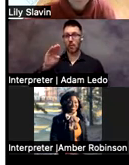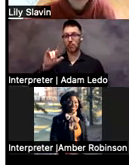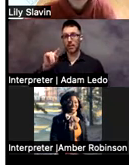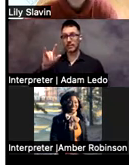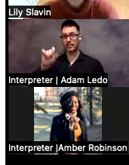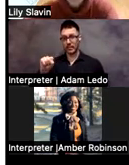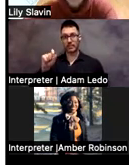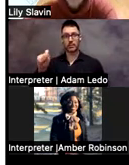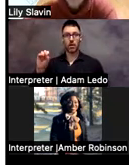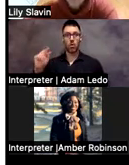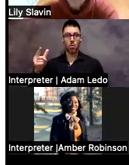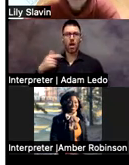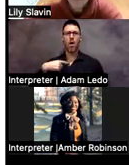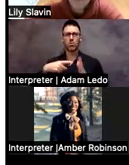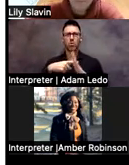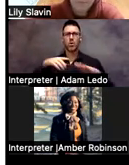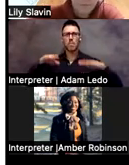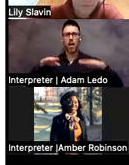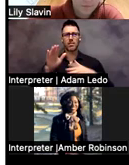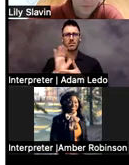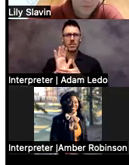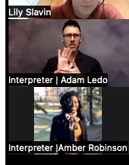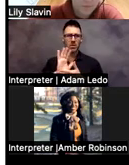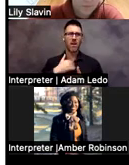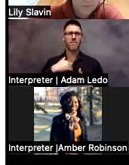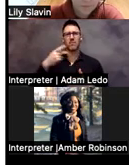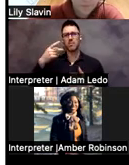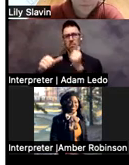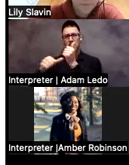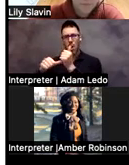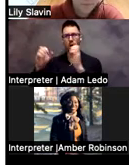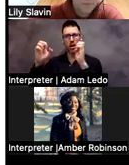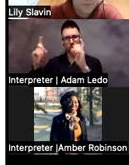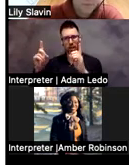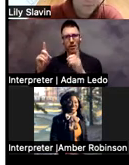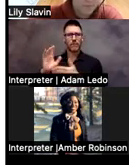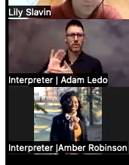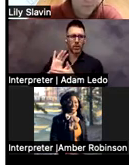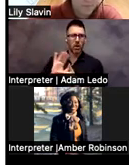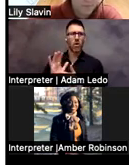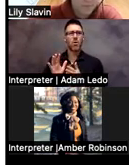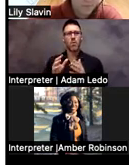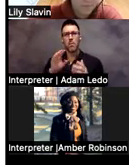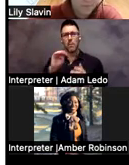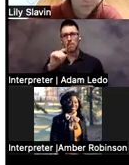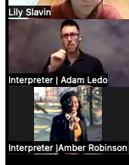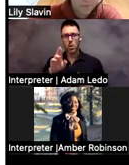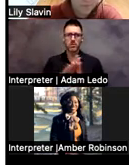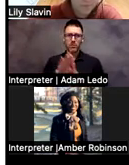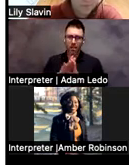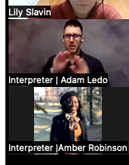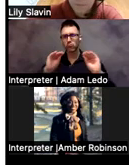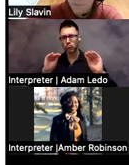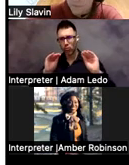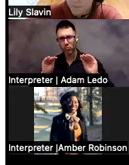training video, motor development instruction, instructional video, and many, many other resources that